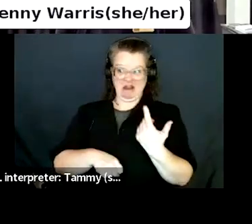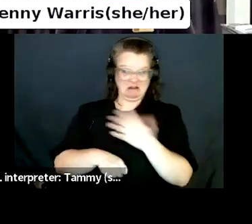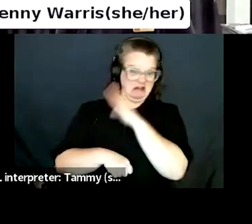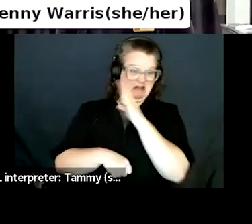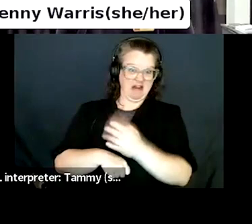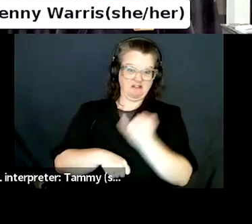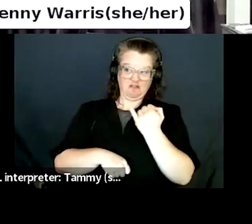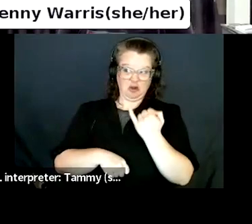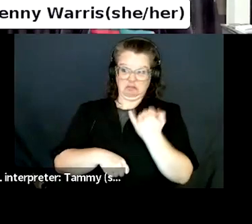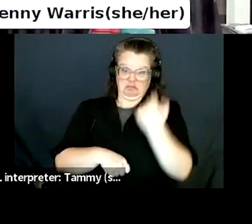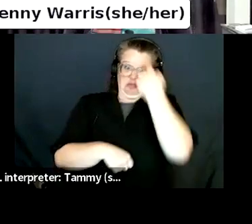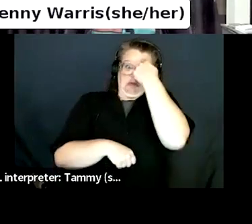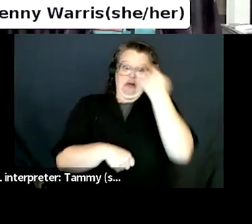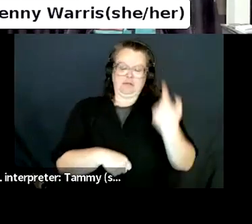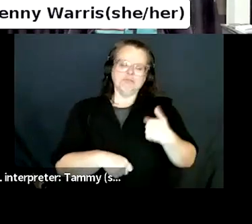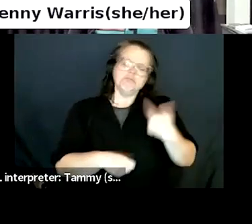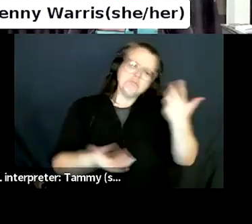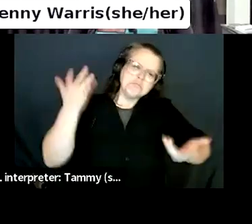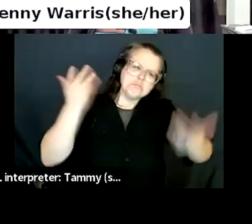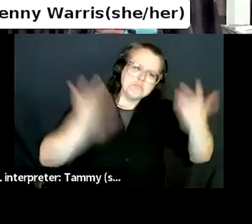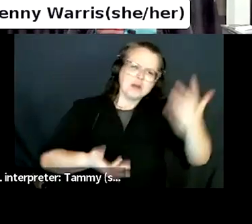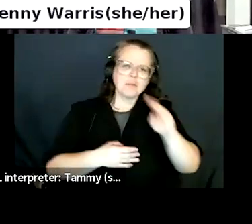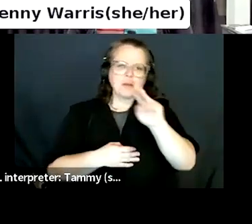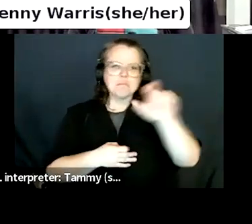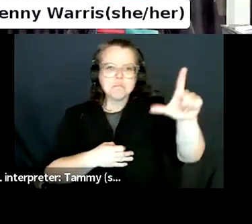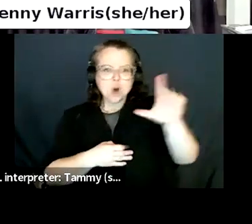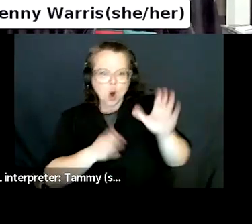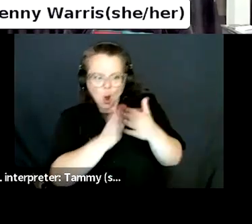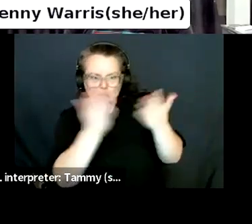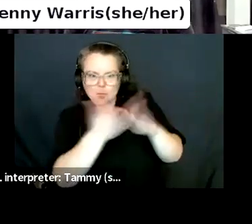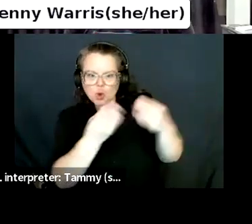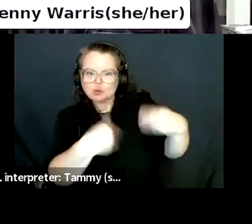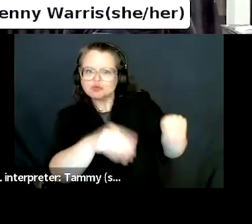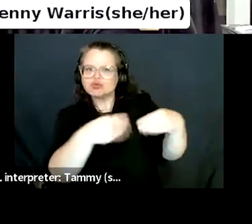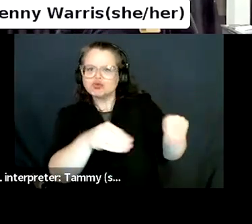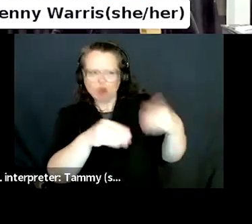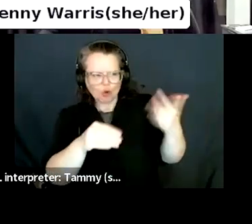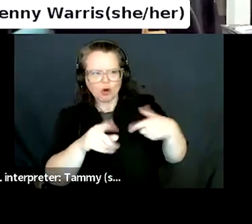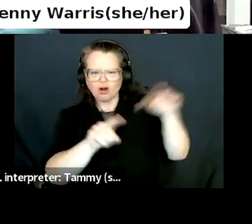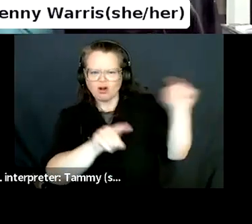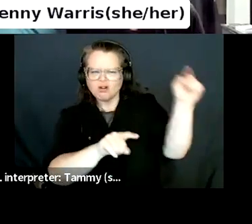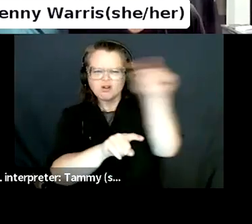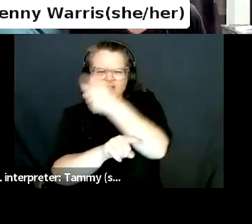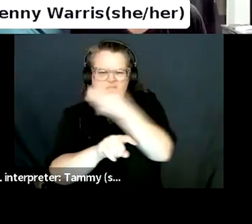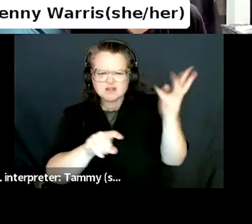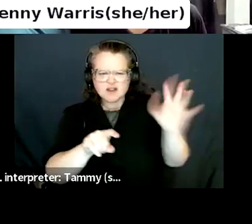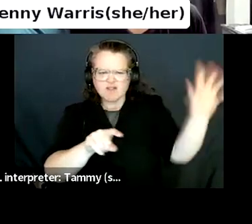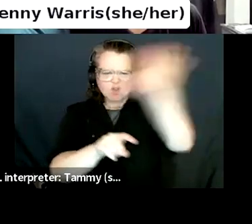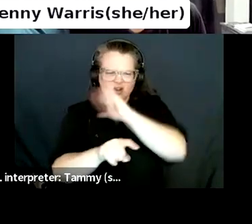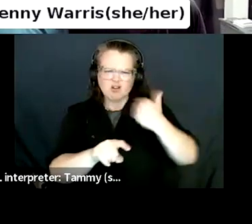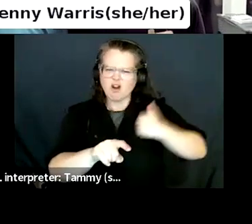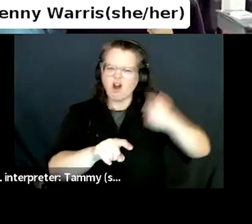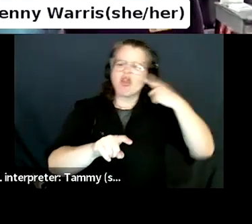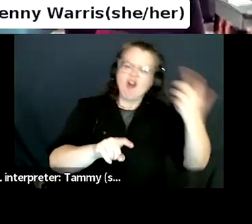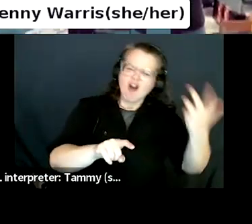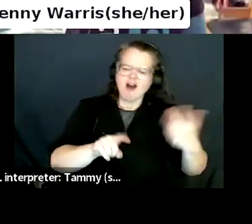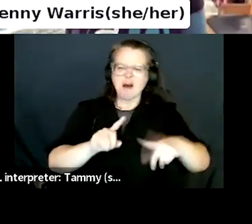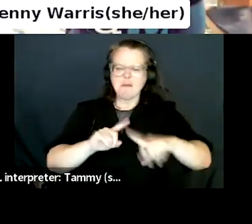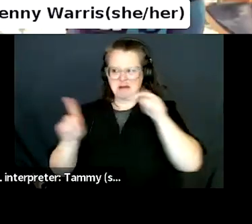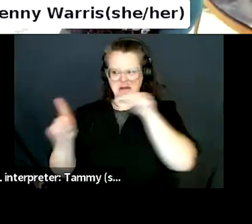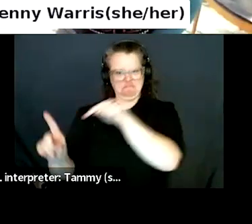And that was when I encountered people who had worked in bookstores for decades, people who had worked for Walter Powell